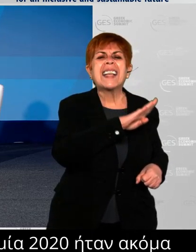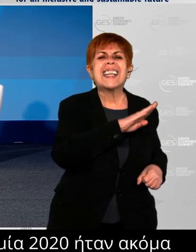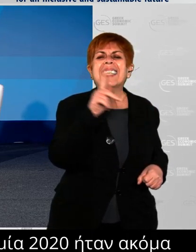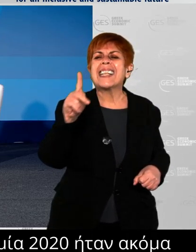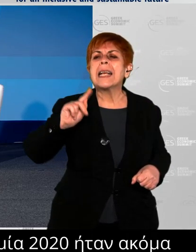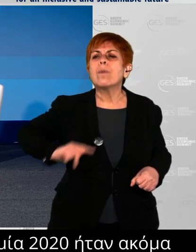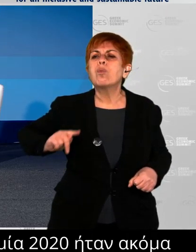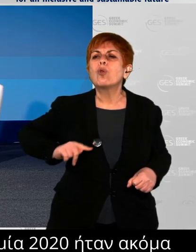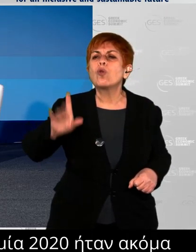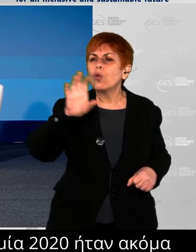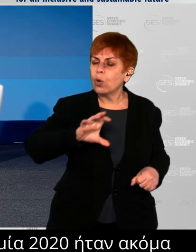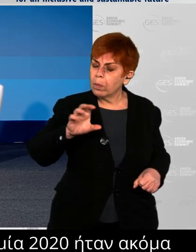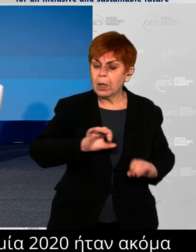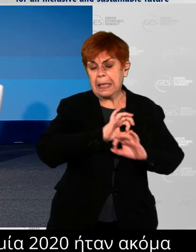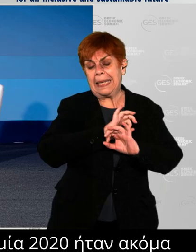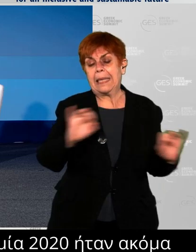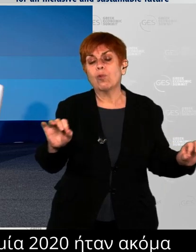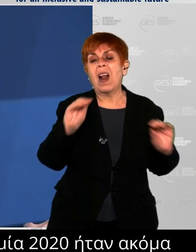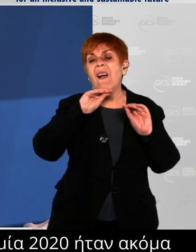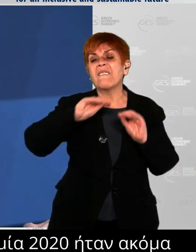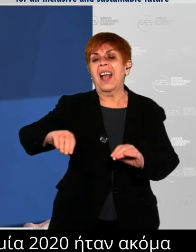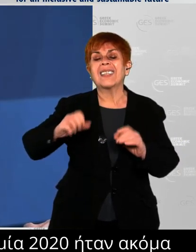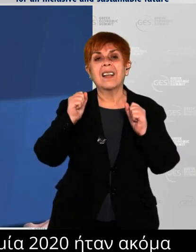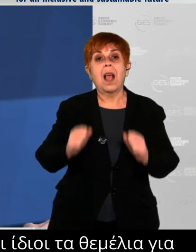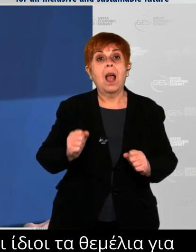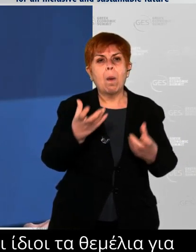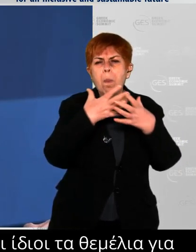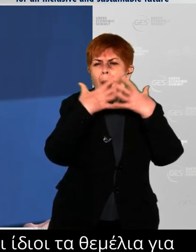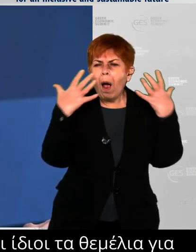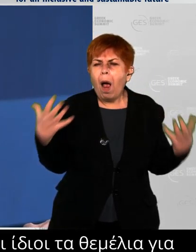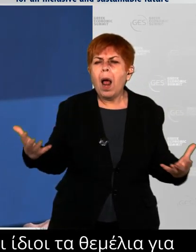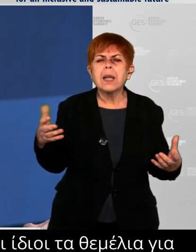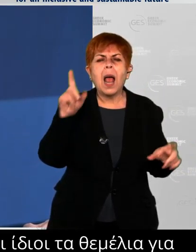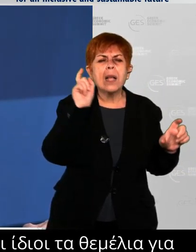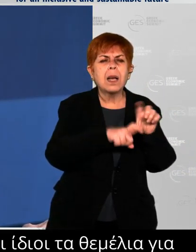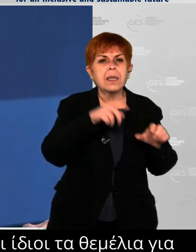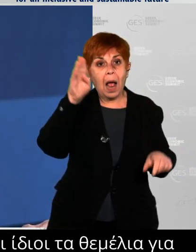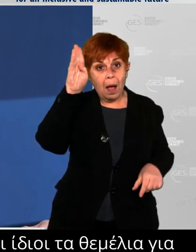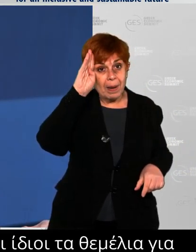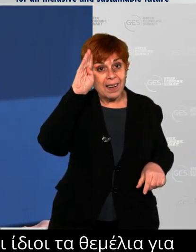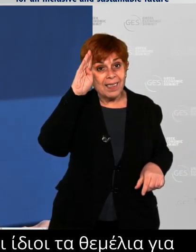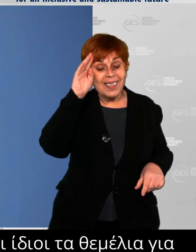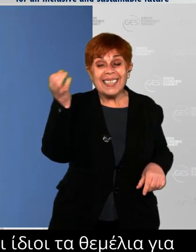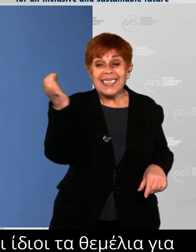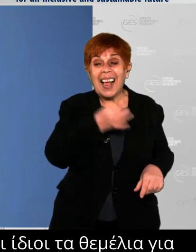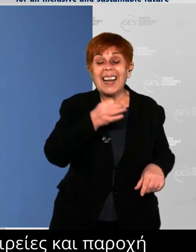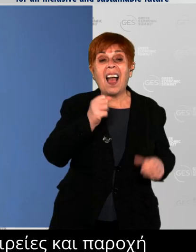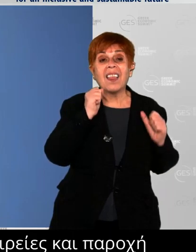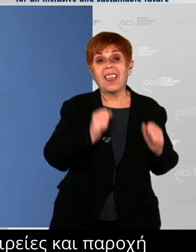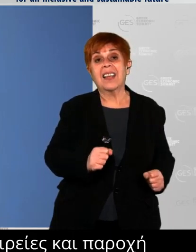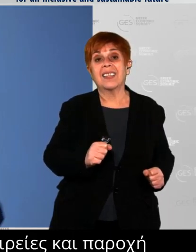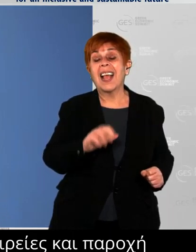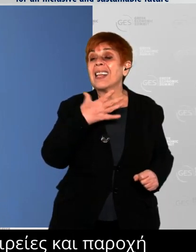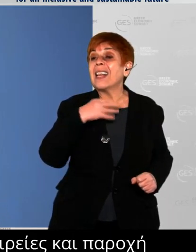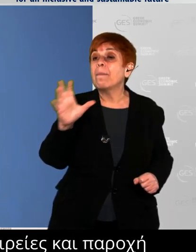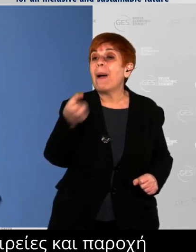that. And American companies and American service providers are perfectly positioned to help support that effort. Thank you,